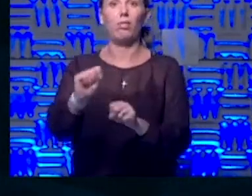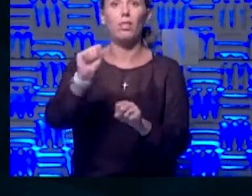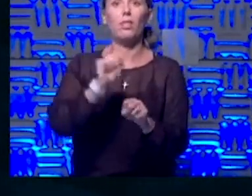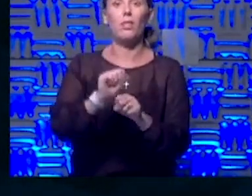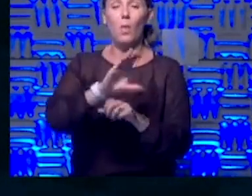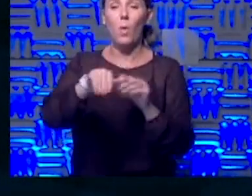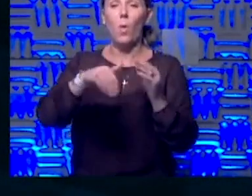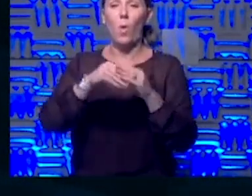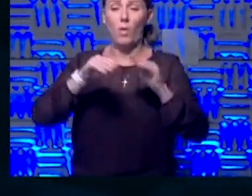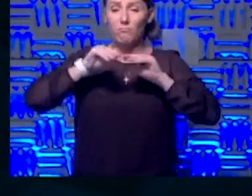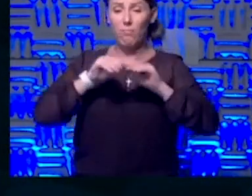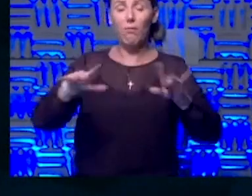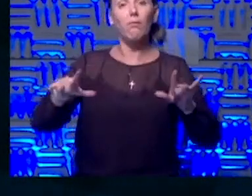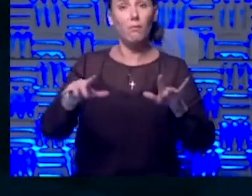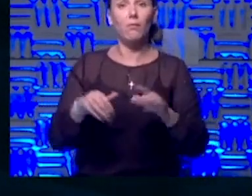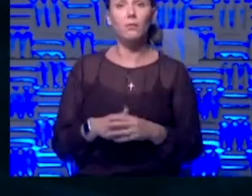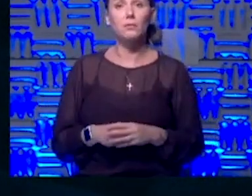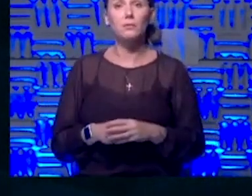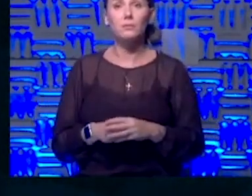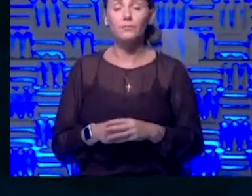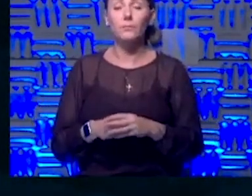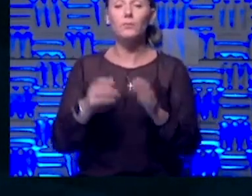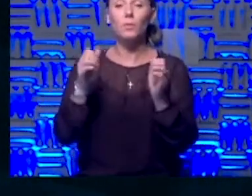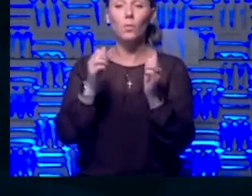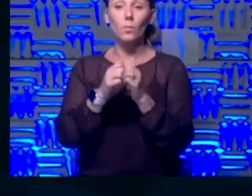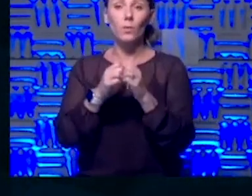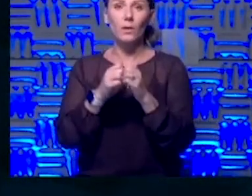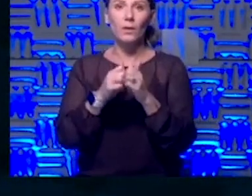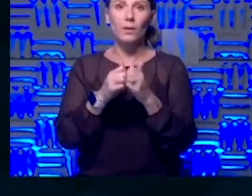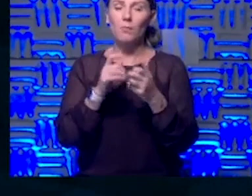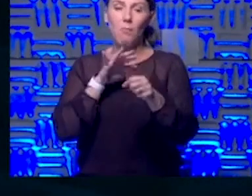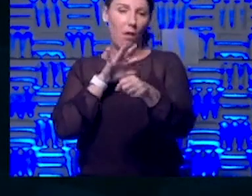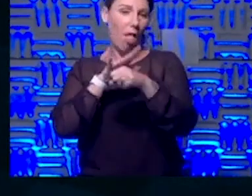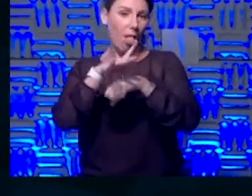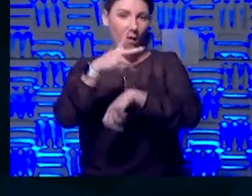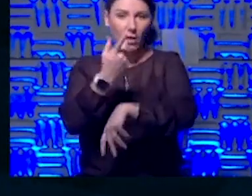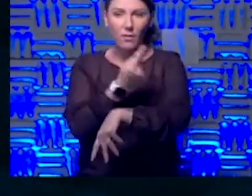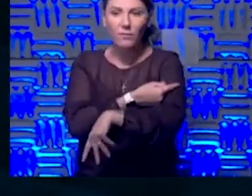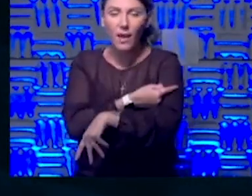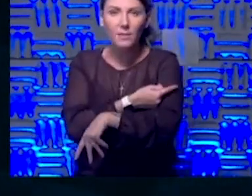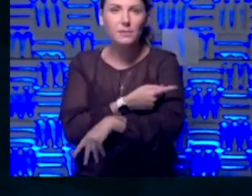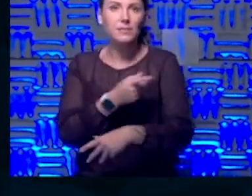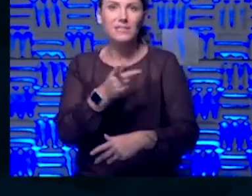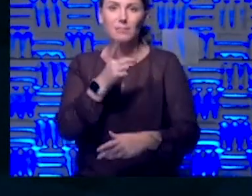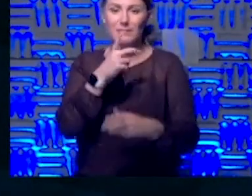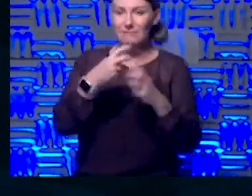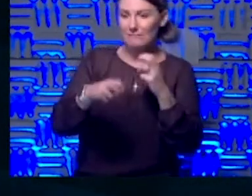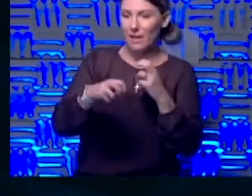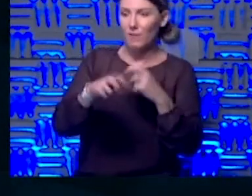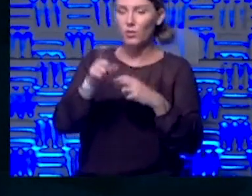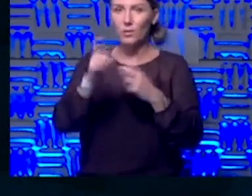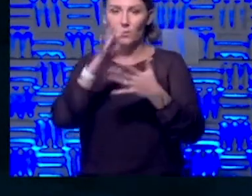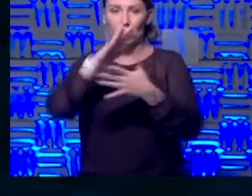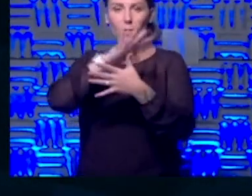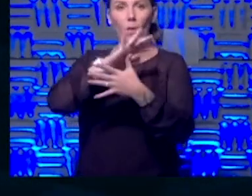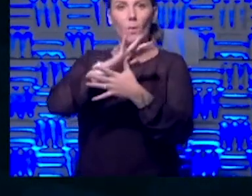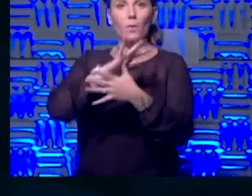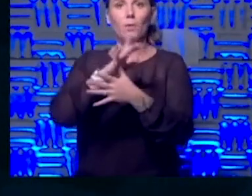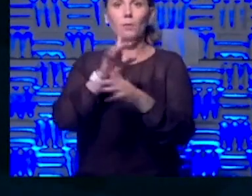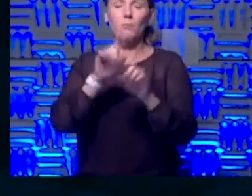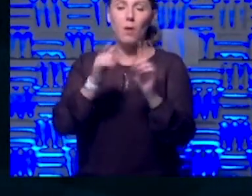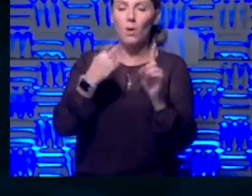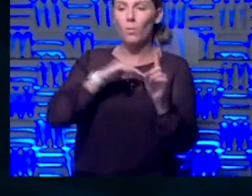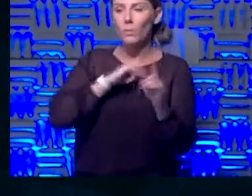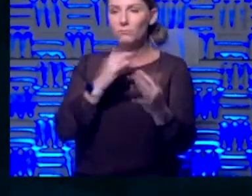dispensed. And so even, even with unlimited vaccine, it would be difficult. So you'd have to prioritize, but we're anticipating